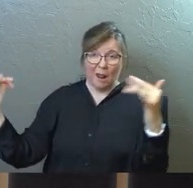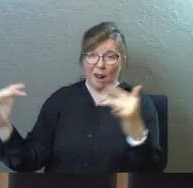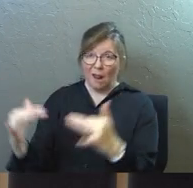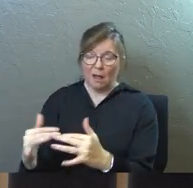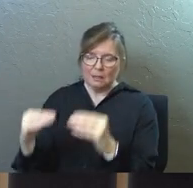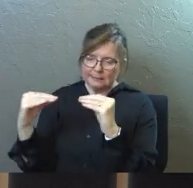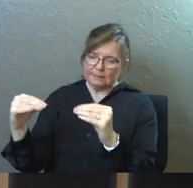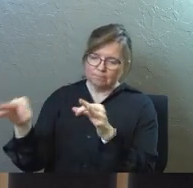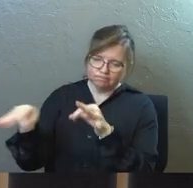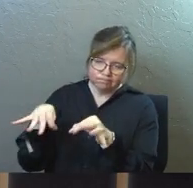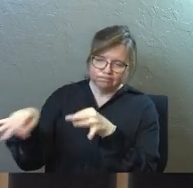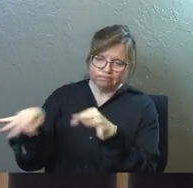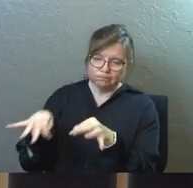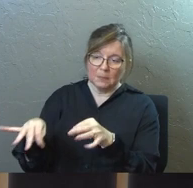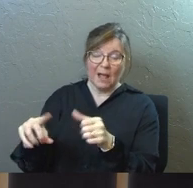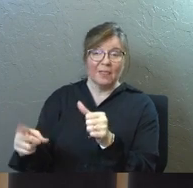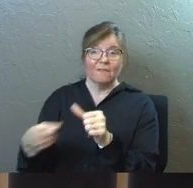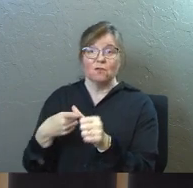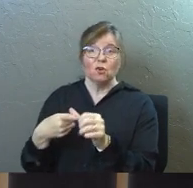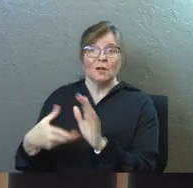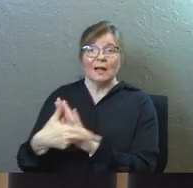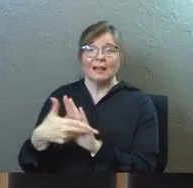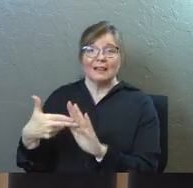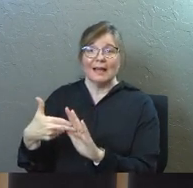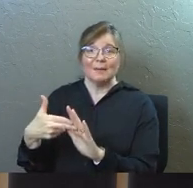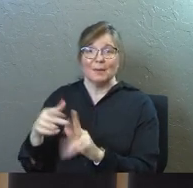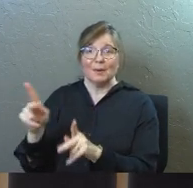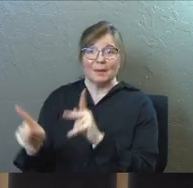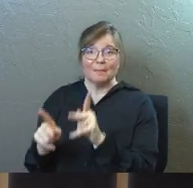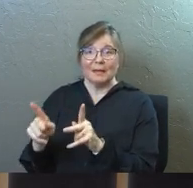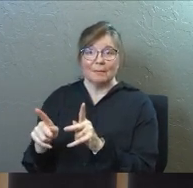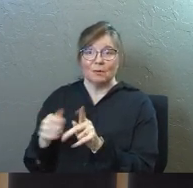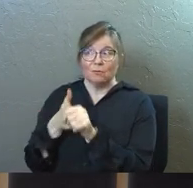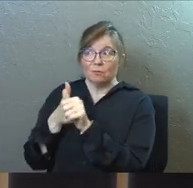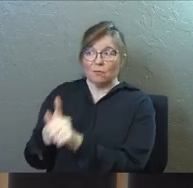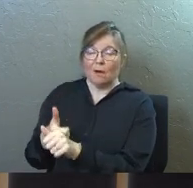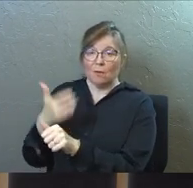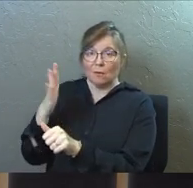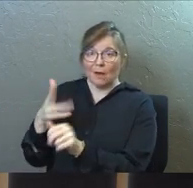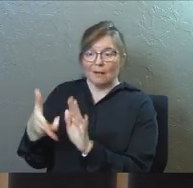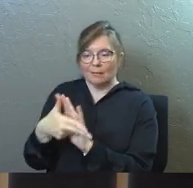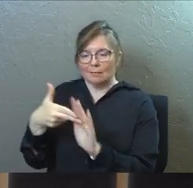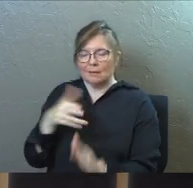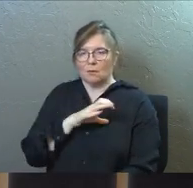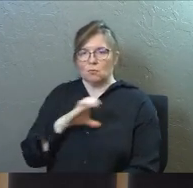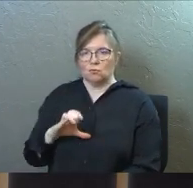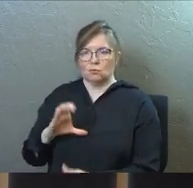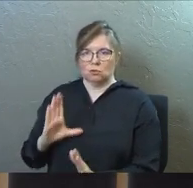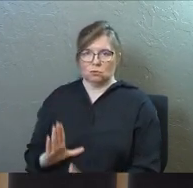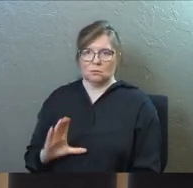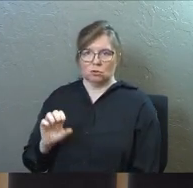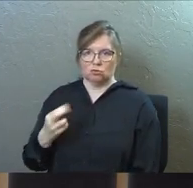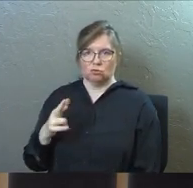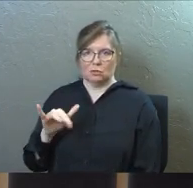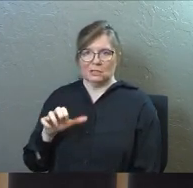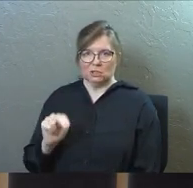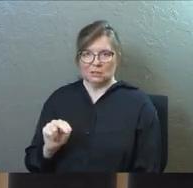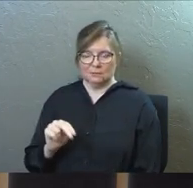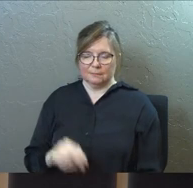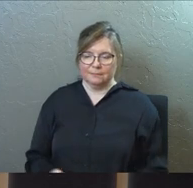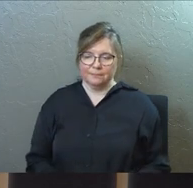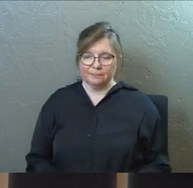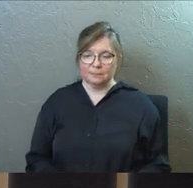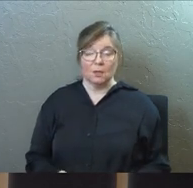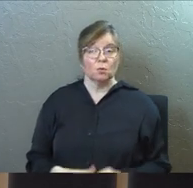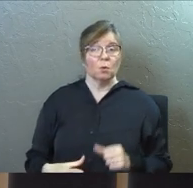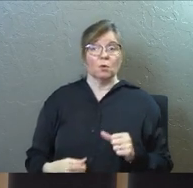Christians, it's one of the things that we've been enjoying through the book of Acts, is this new group of people, nobody knew what to do with